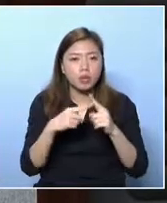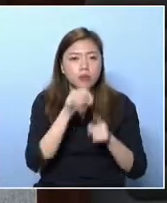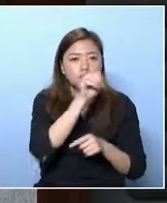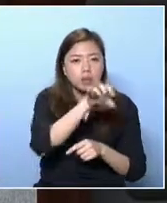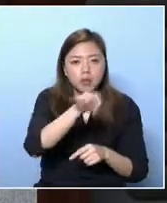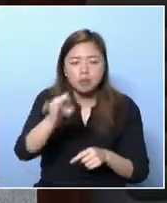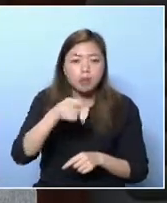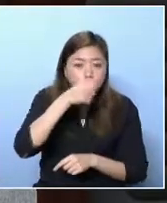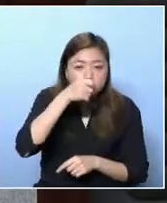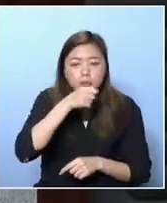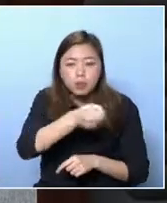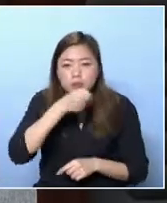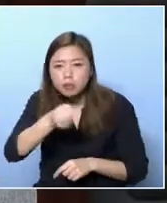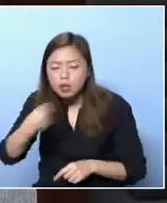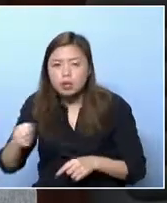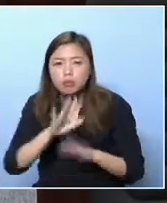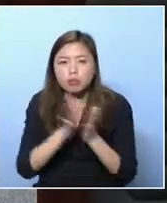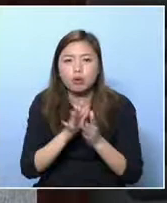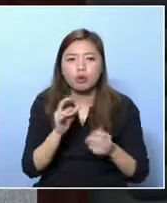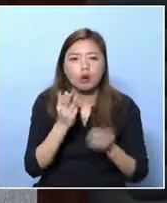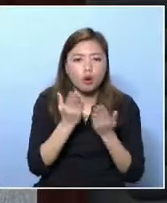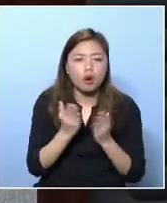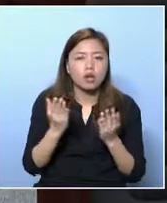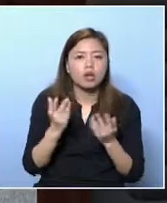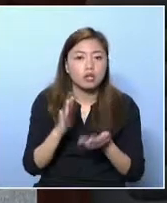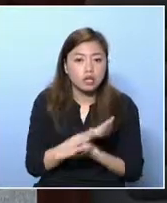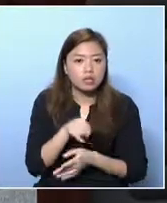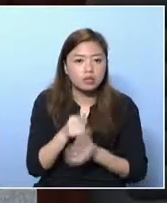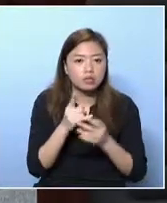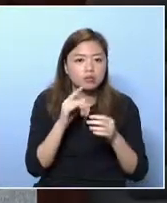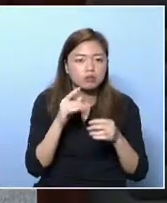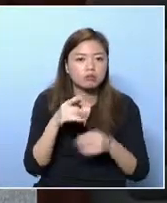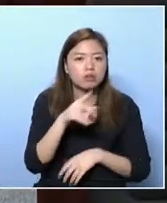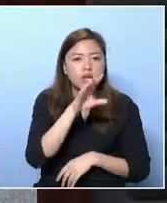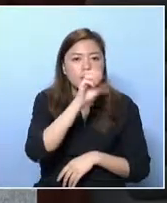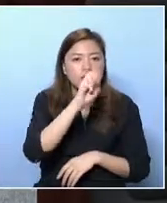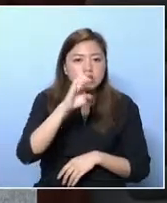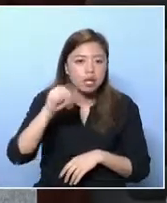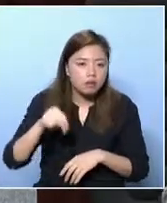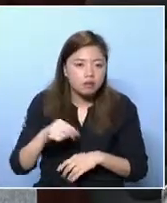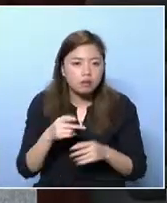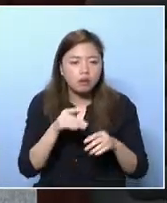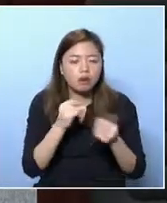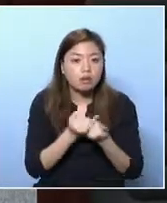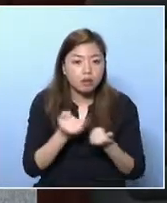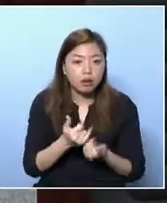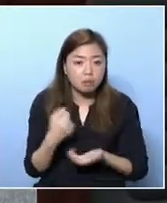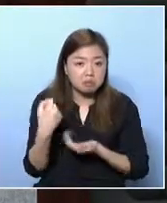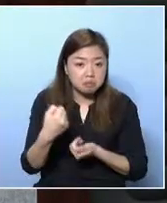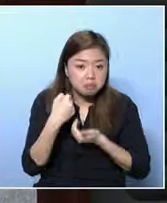Well, we should conduct a survey. Ask all the families with